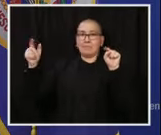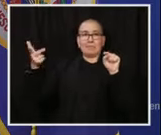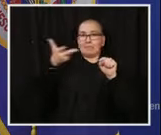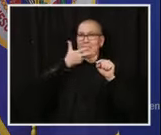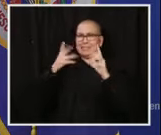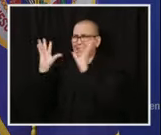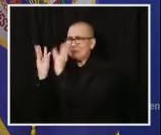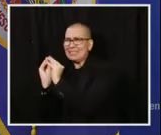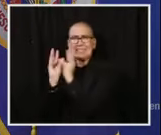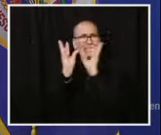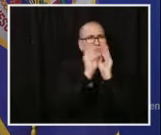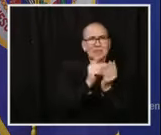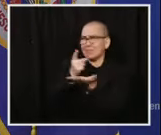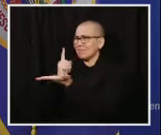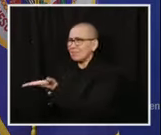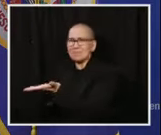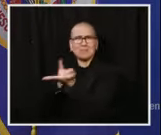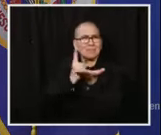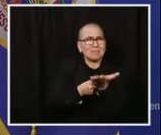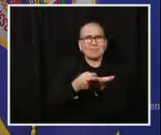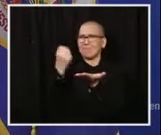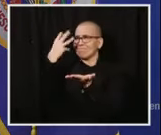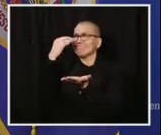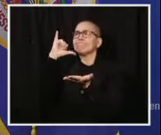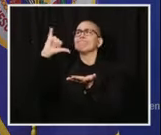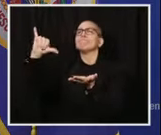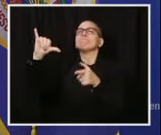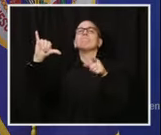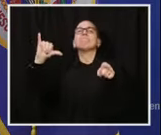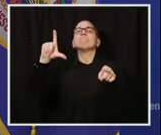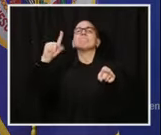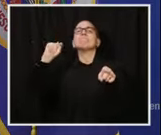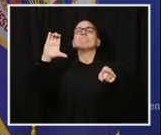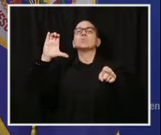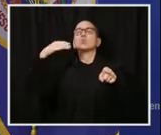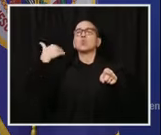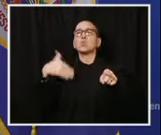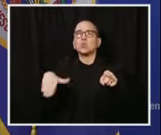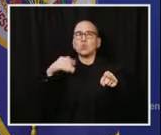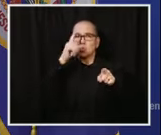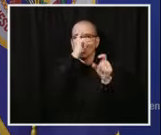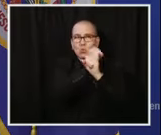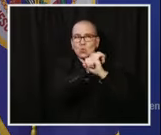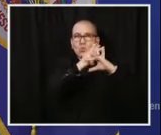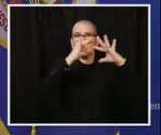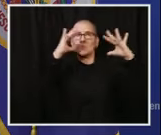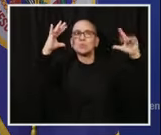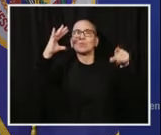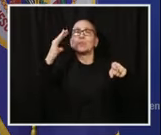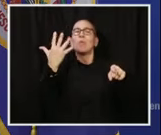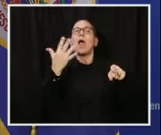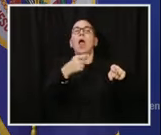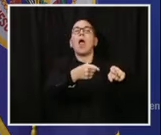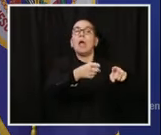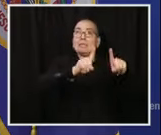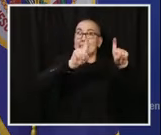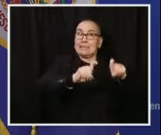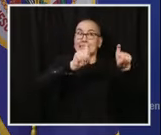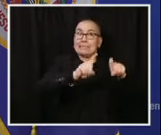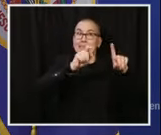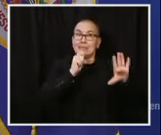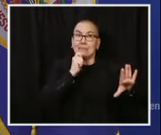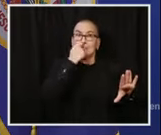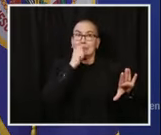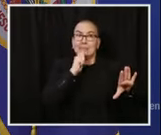to care as temporary nurse aides. The training is conducted by medical professions and certified by the Department of Health.